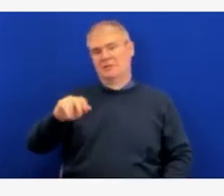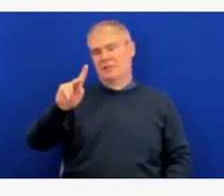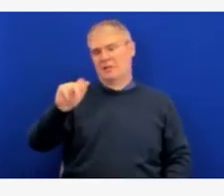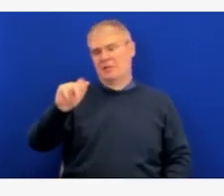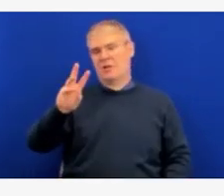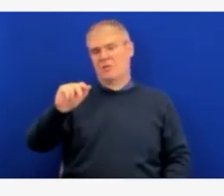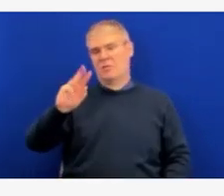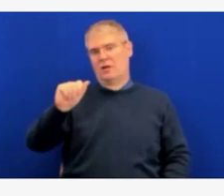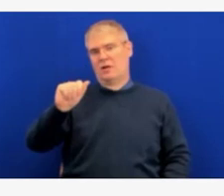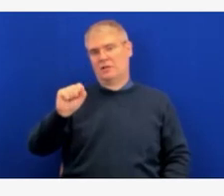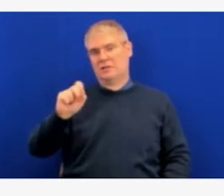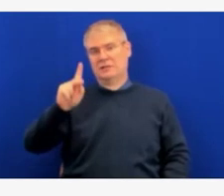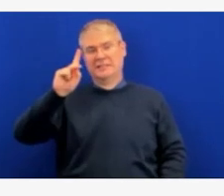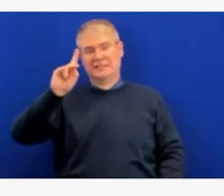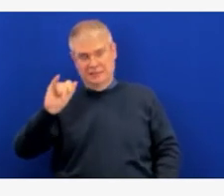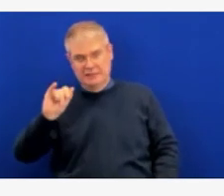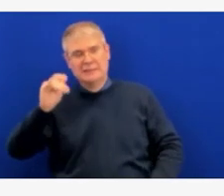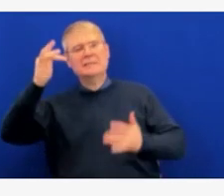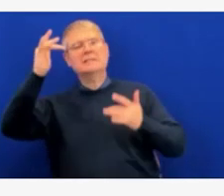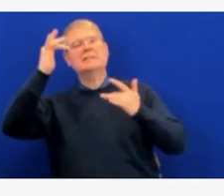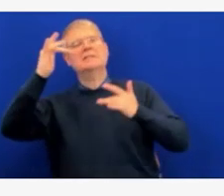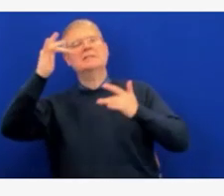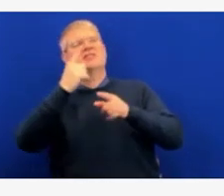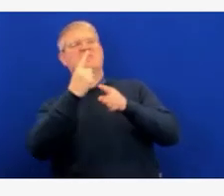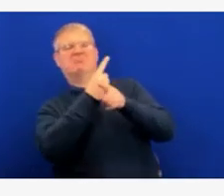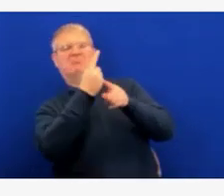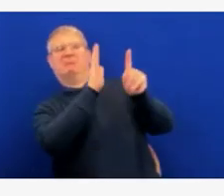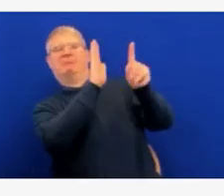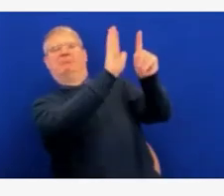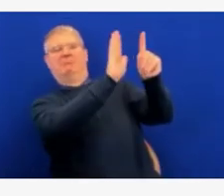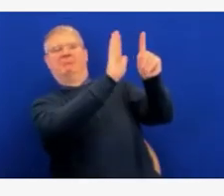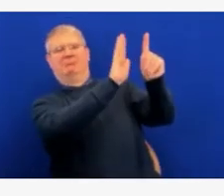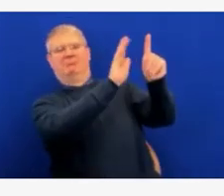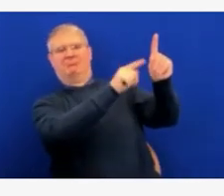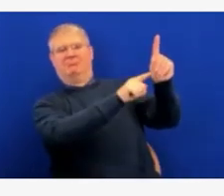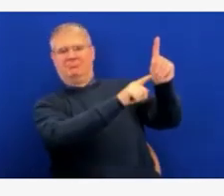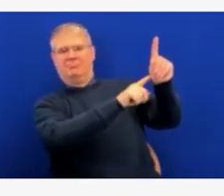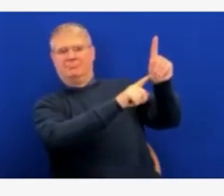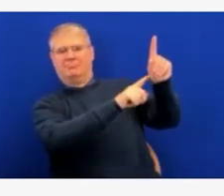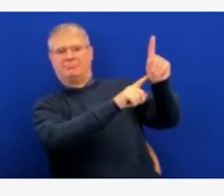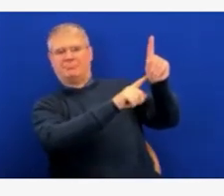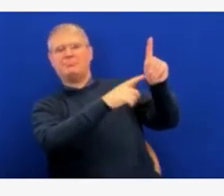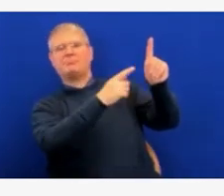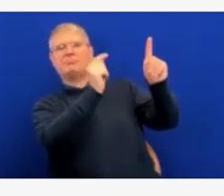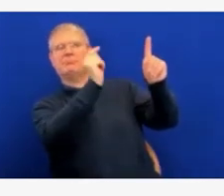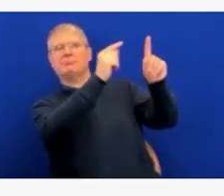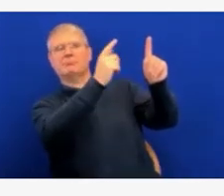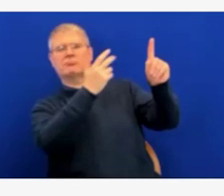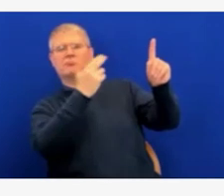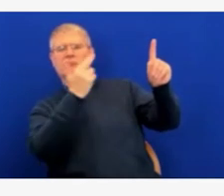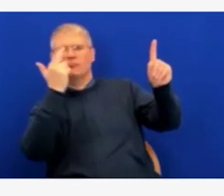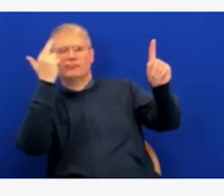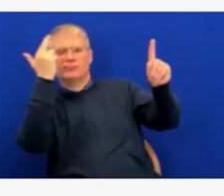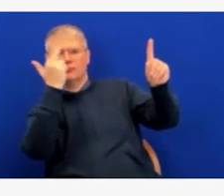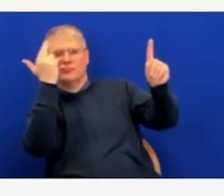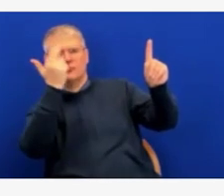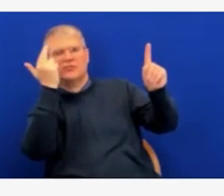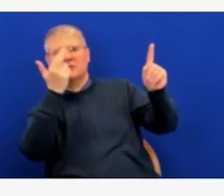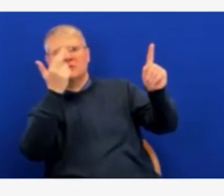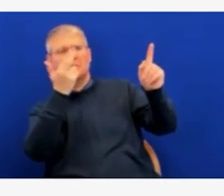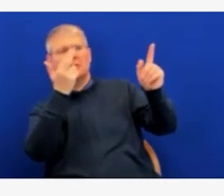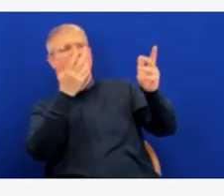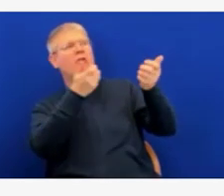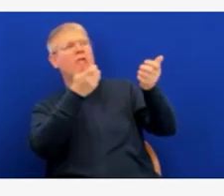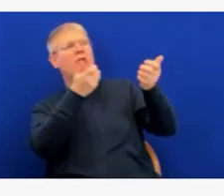probably some sort of viral illness, but we often don't identify what the trigger is. But it's a very similar type of process. So it's just important to